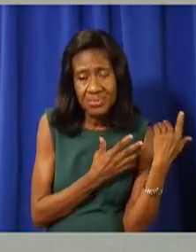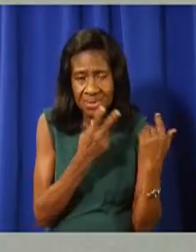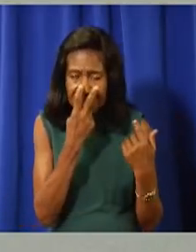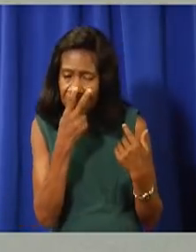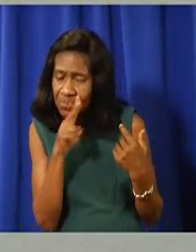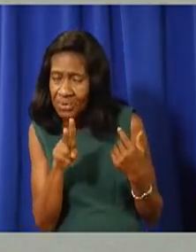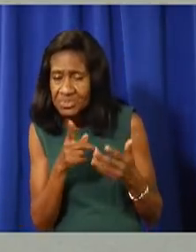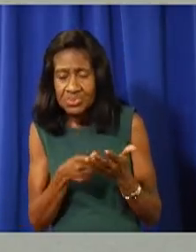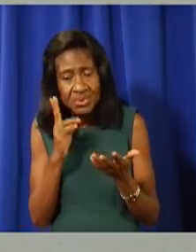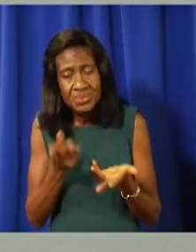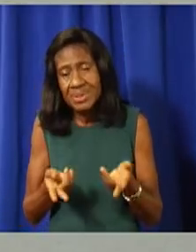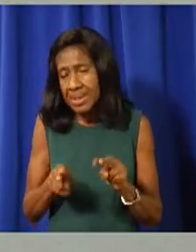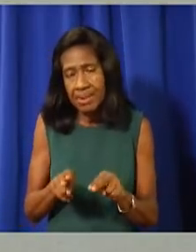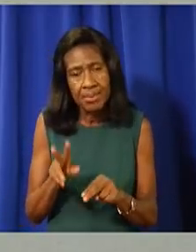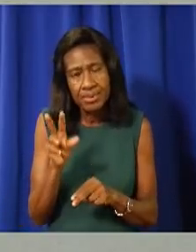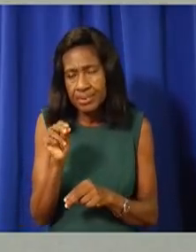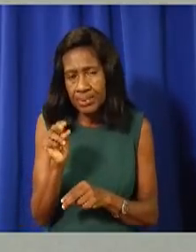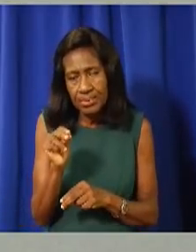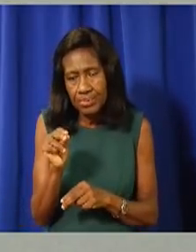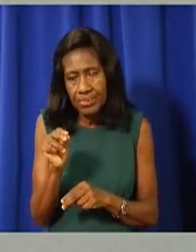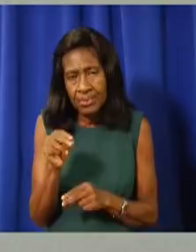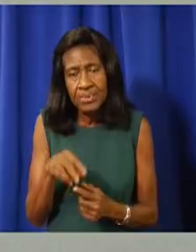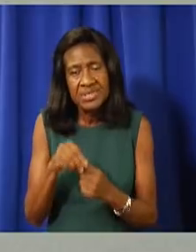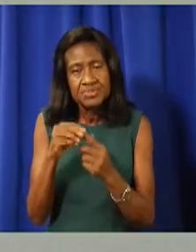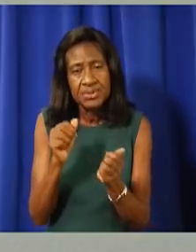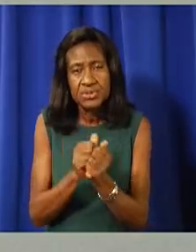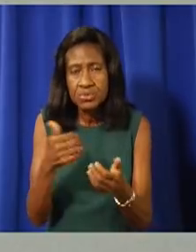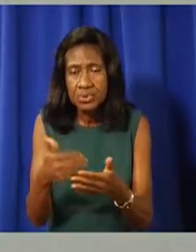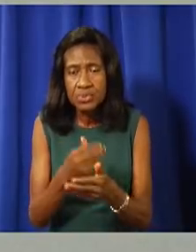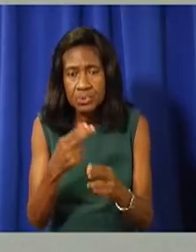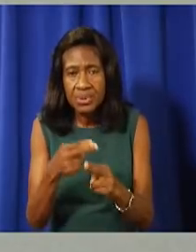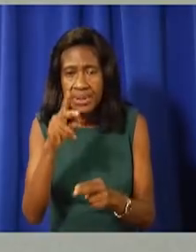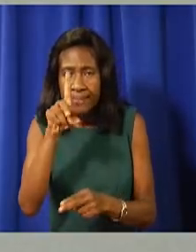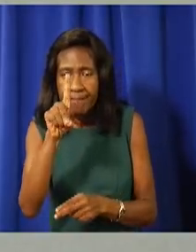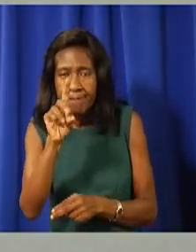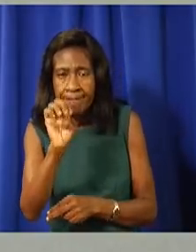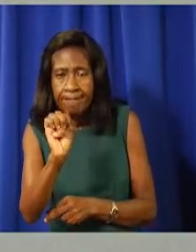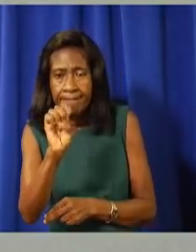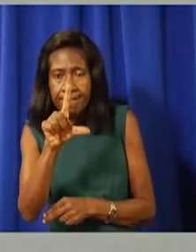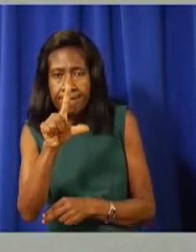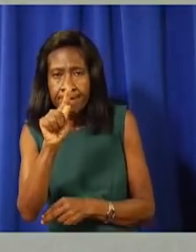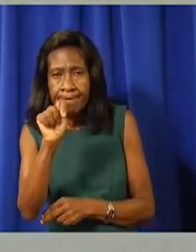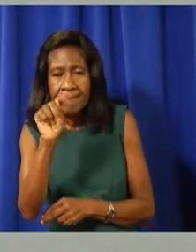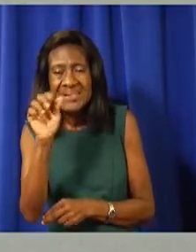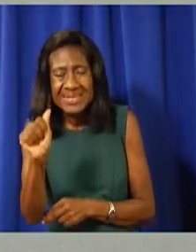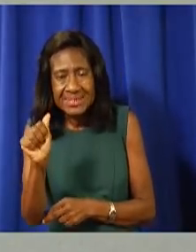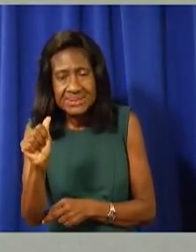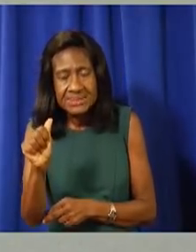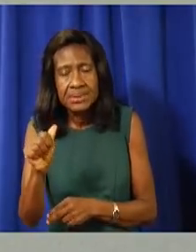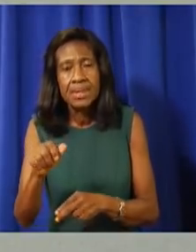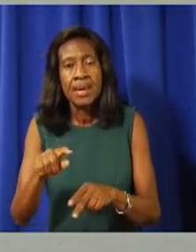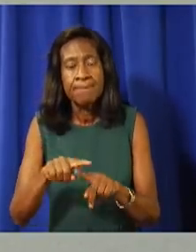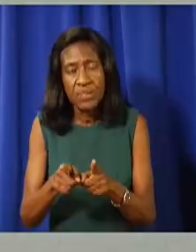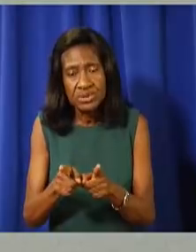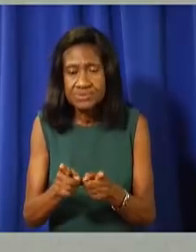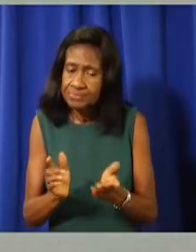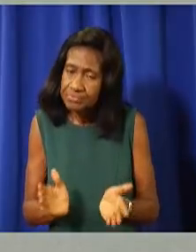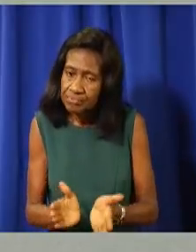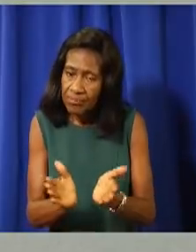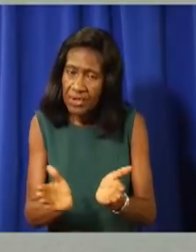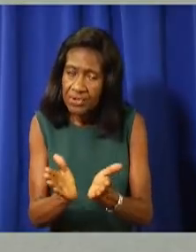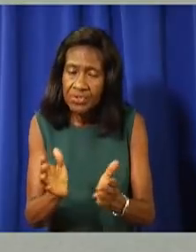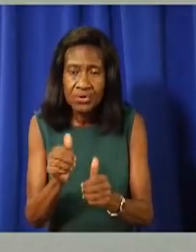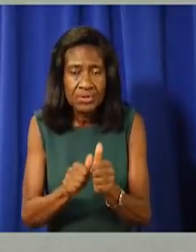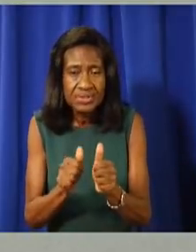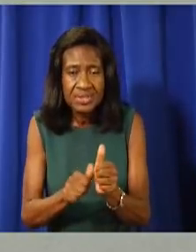hope, especially with this Delta variant. So I urge everyone in the community to support the Premier and his government as they take